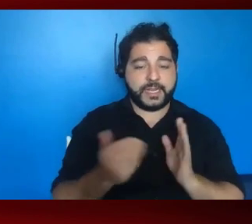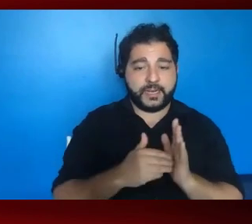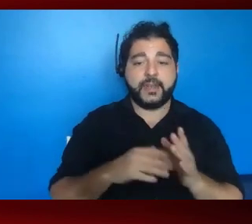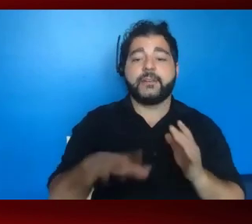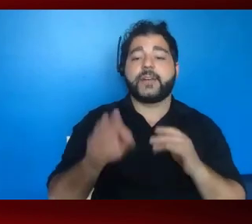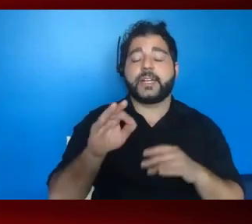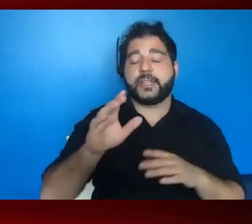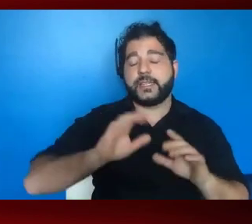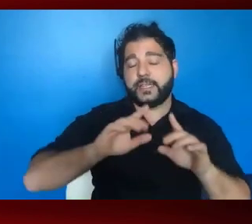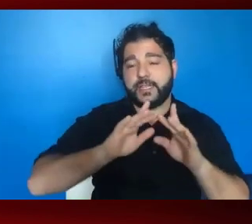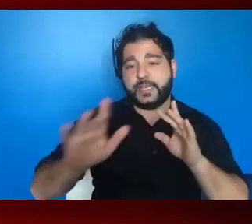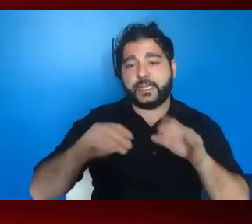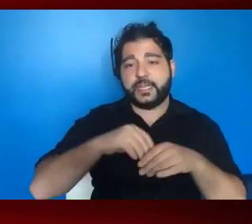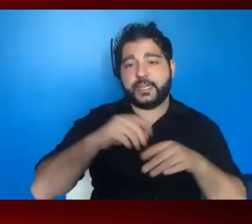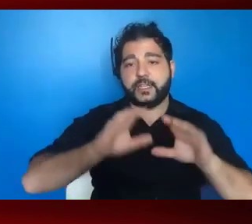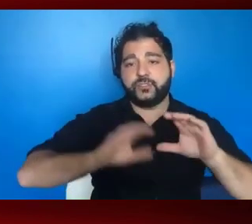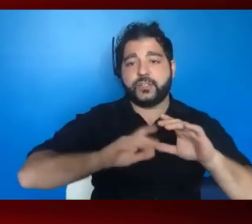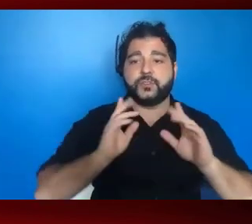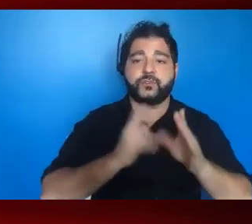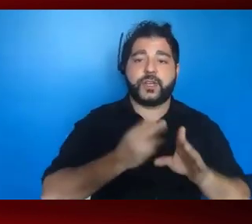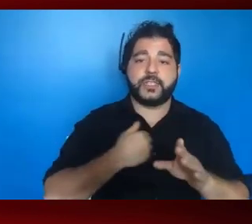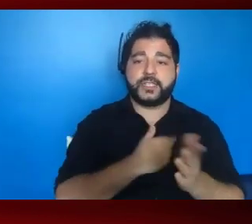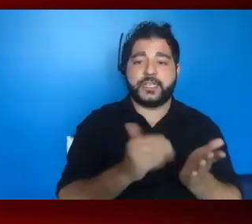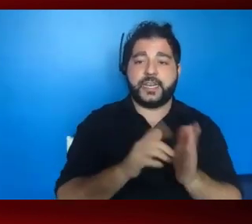in the chat to rejoin the reception later on.